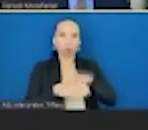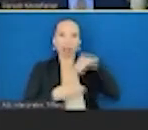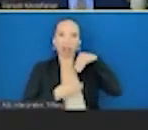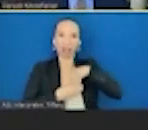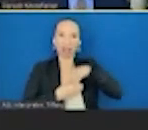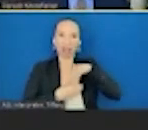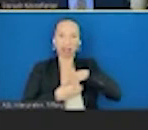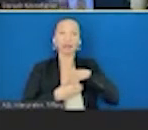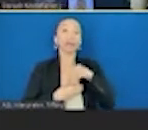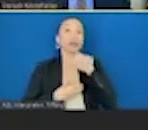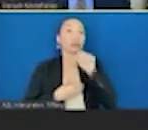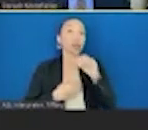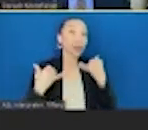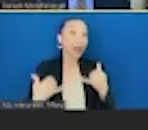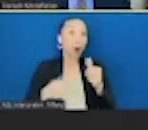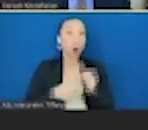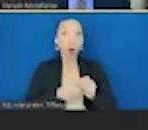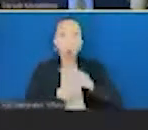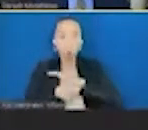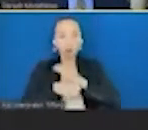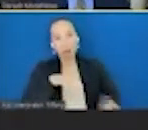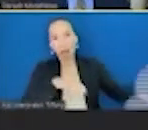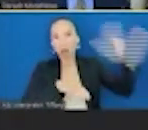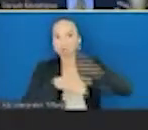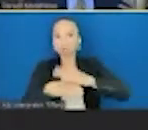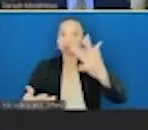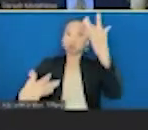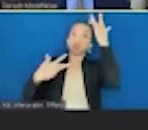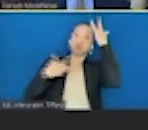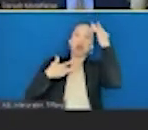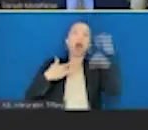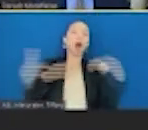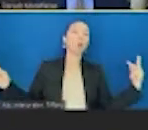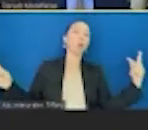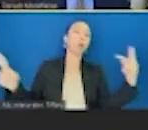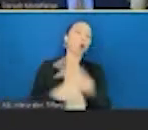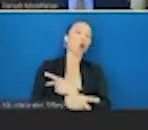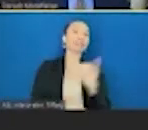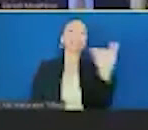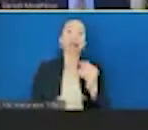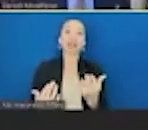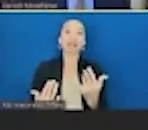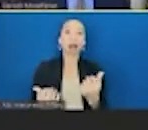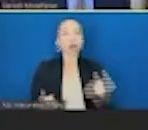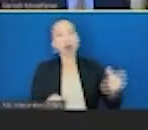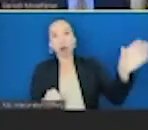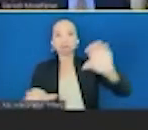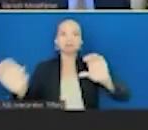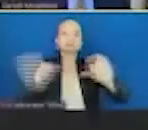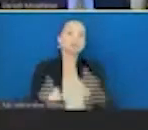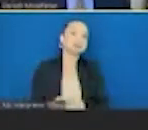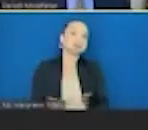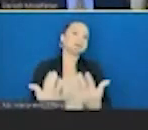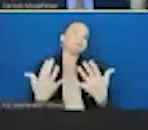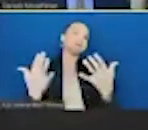in our country has been like pouring gasoline on a smoldering fire. We've had the smoldering fire of diabetes and obesity, and now we've poured